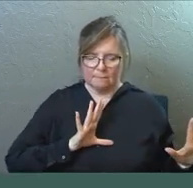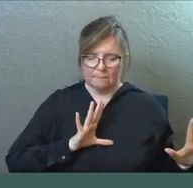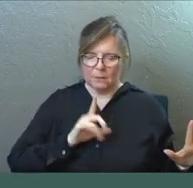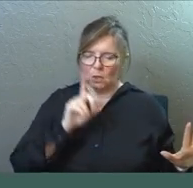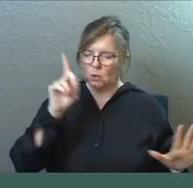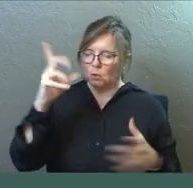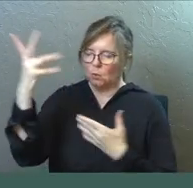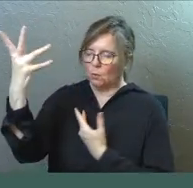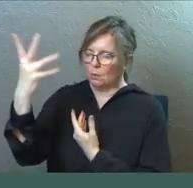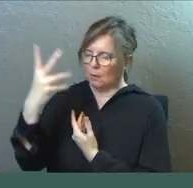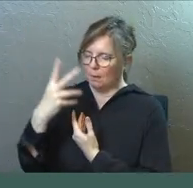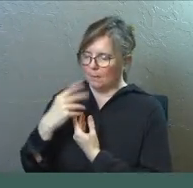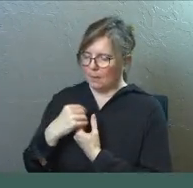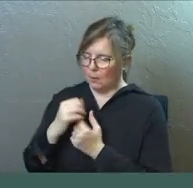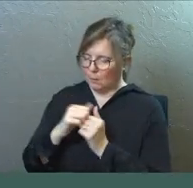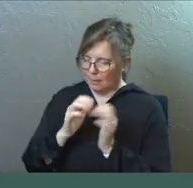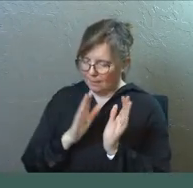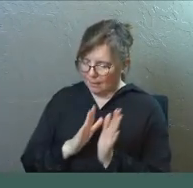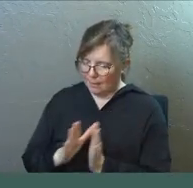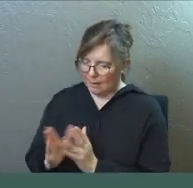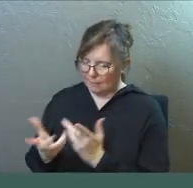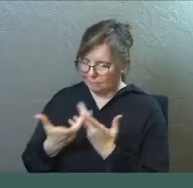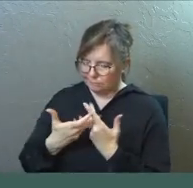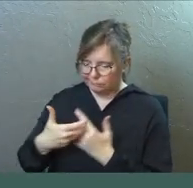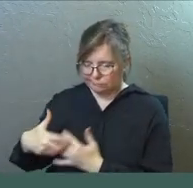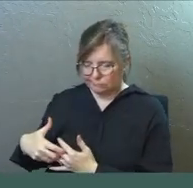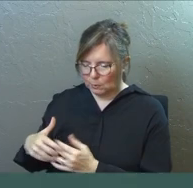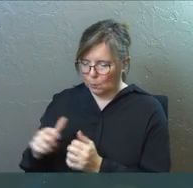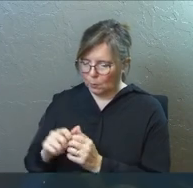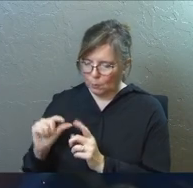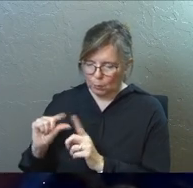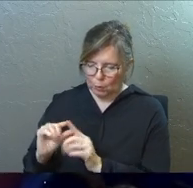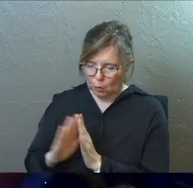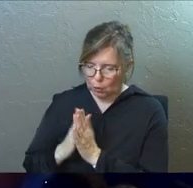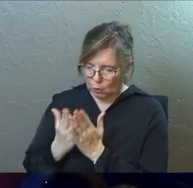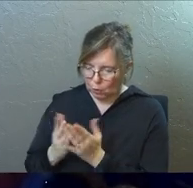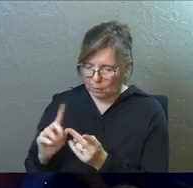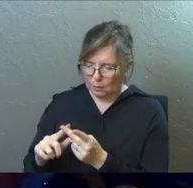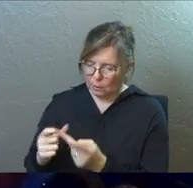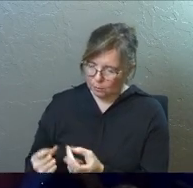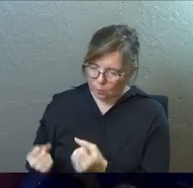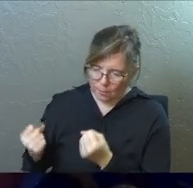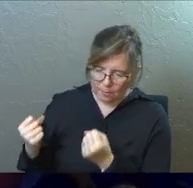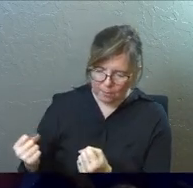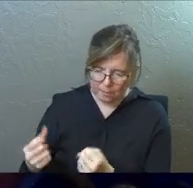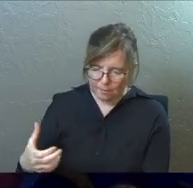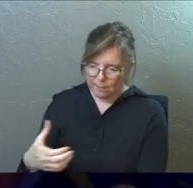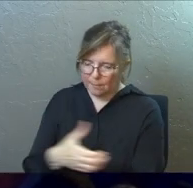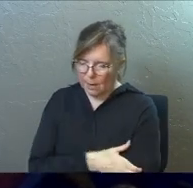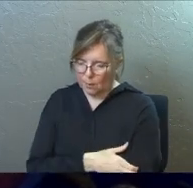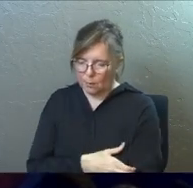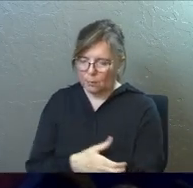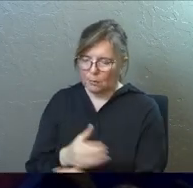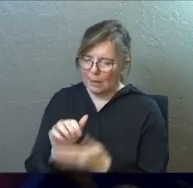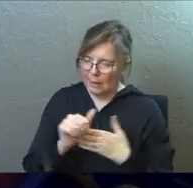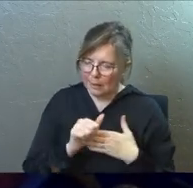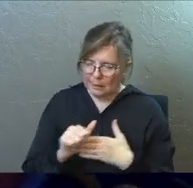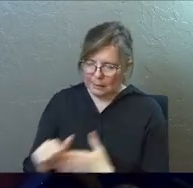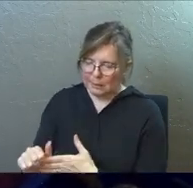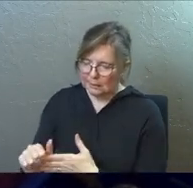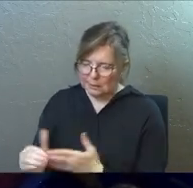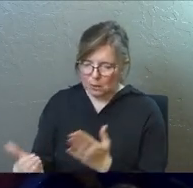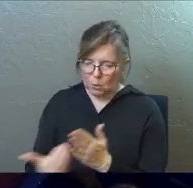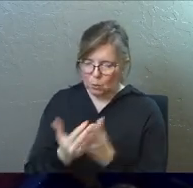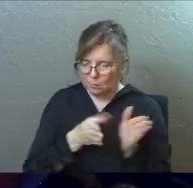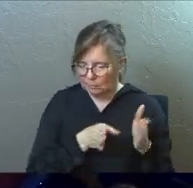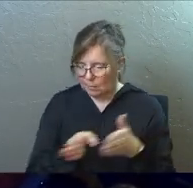come in with a plan. You would come in with your word. You would come in with your power. And, God, lead us on